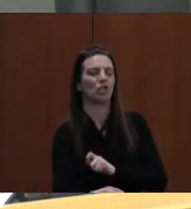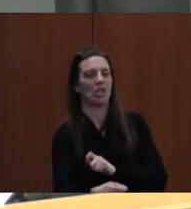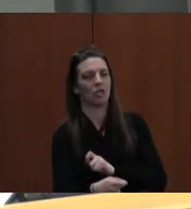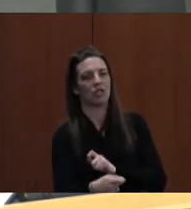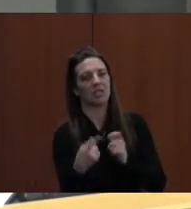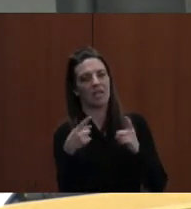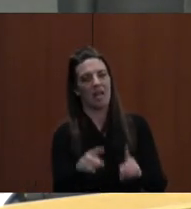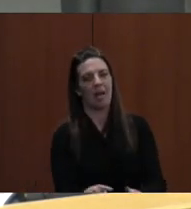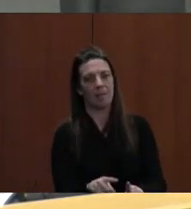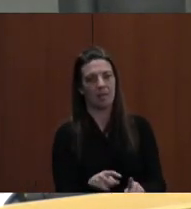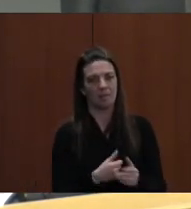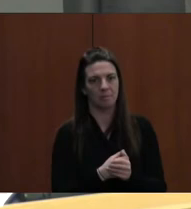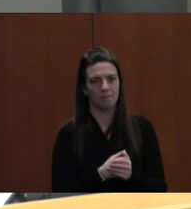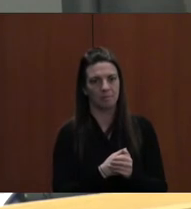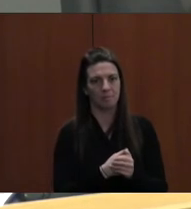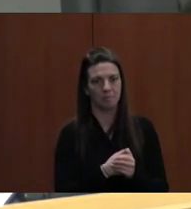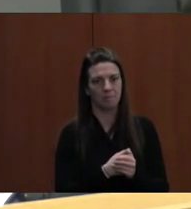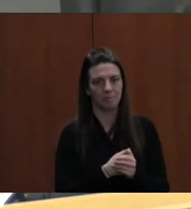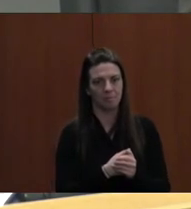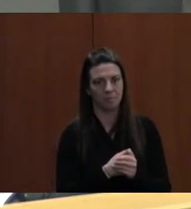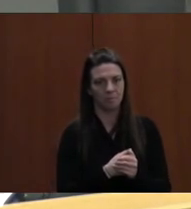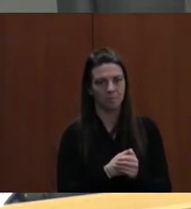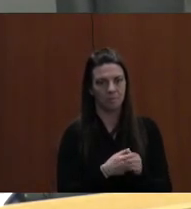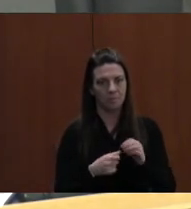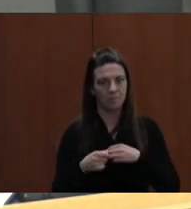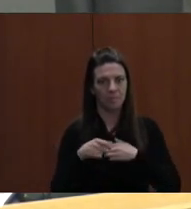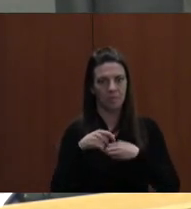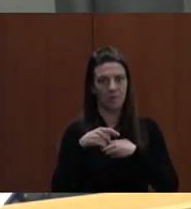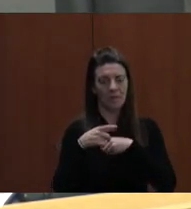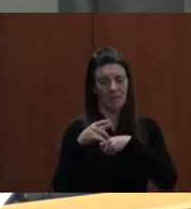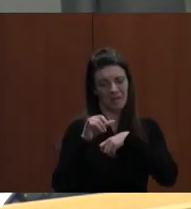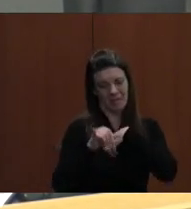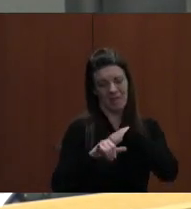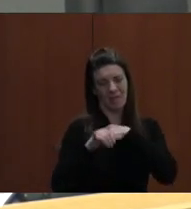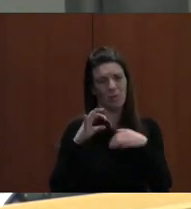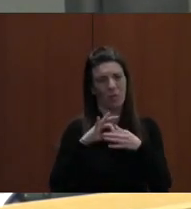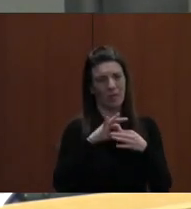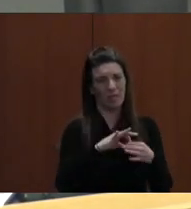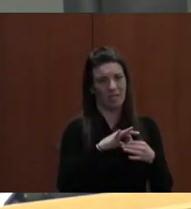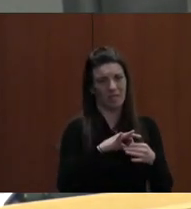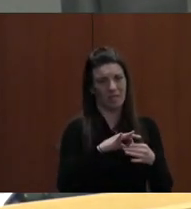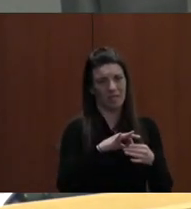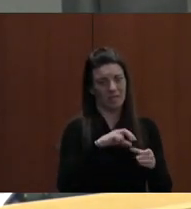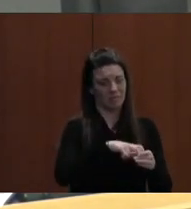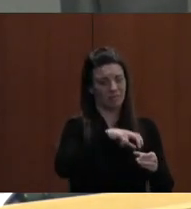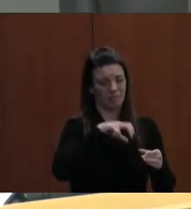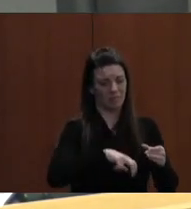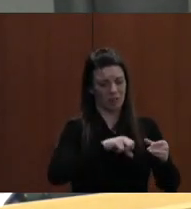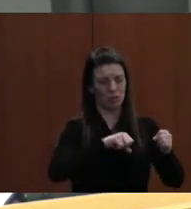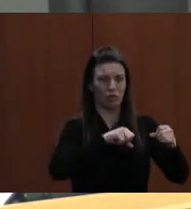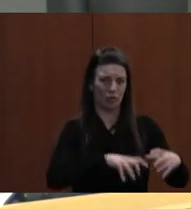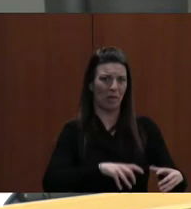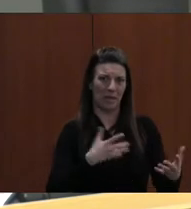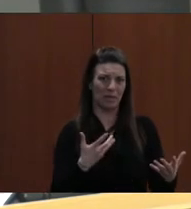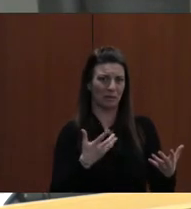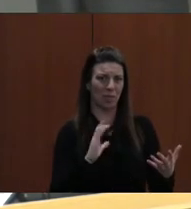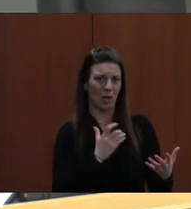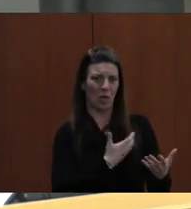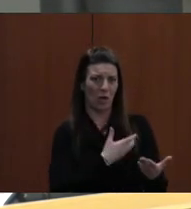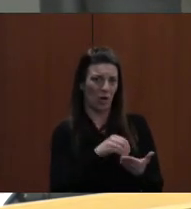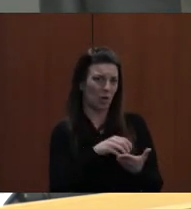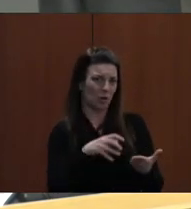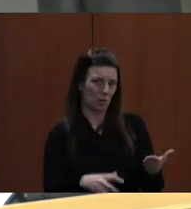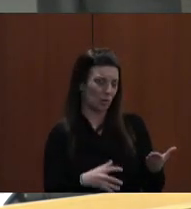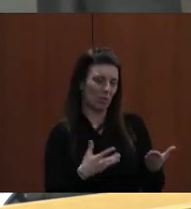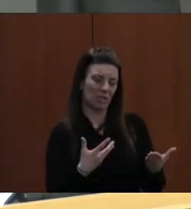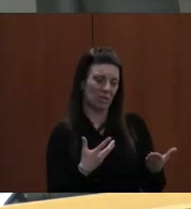The GED comment question on dropouts, that's actually become very difficult to pass, and our students need to be pretty